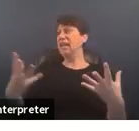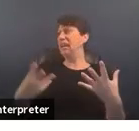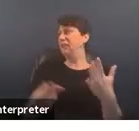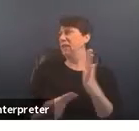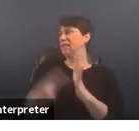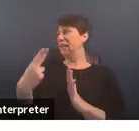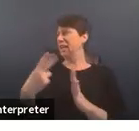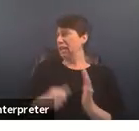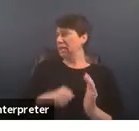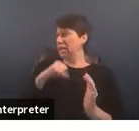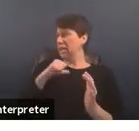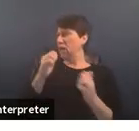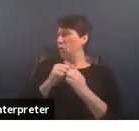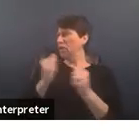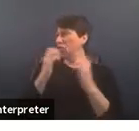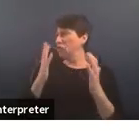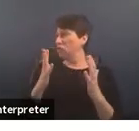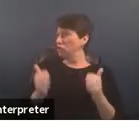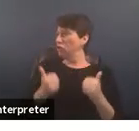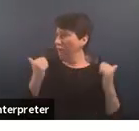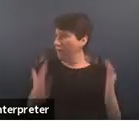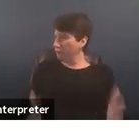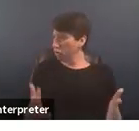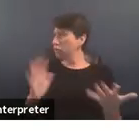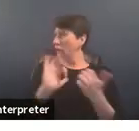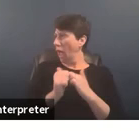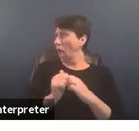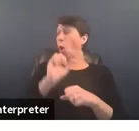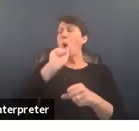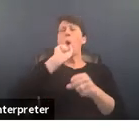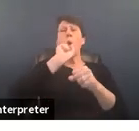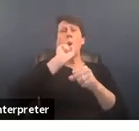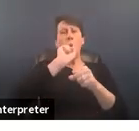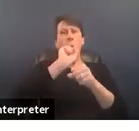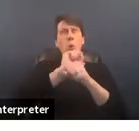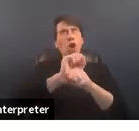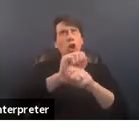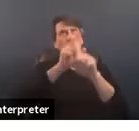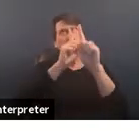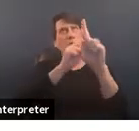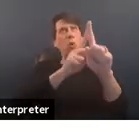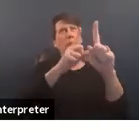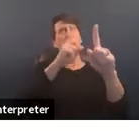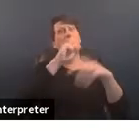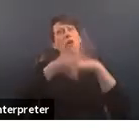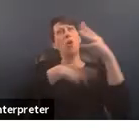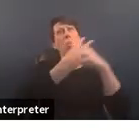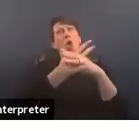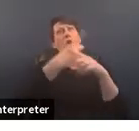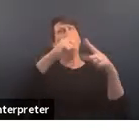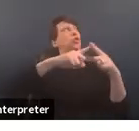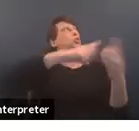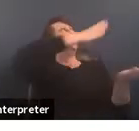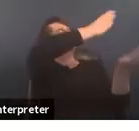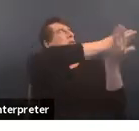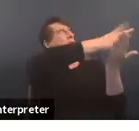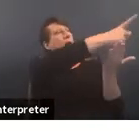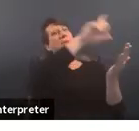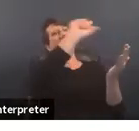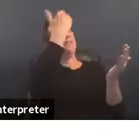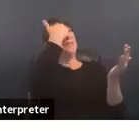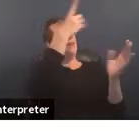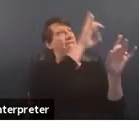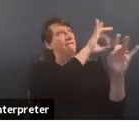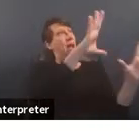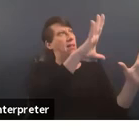honoring and working towards a world that's free from both interpersonal and state violence um we will